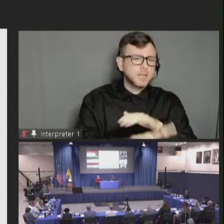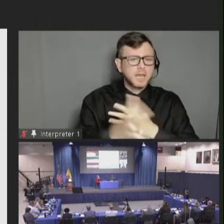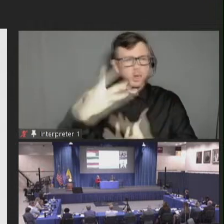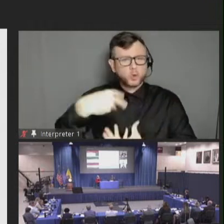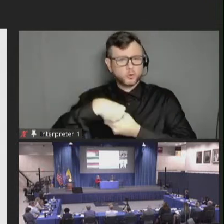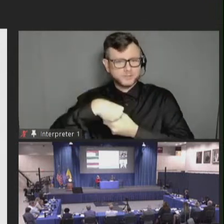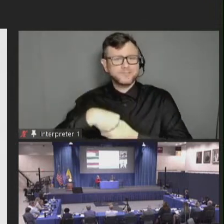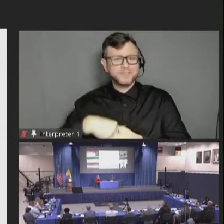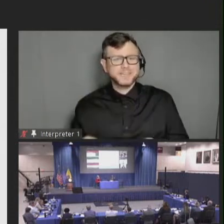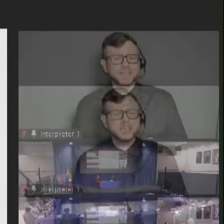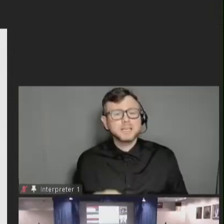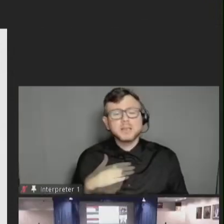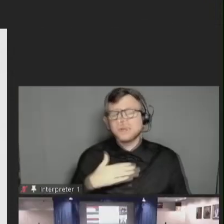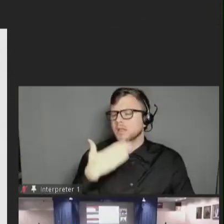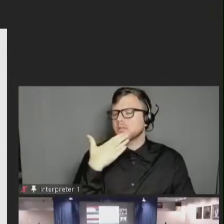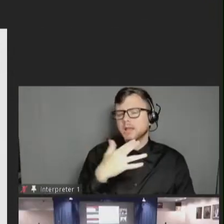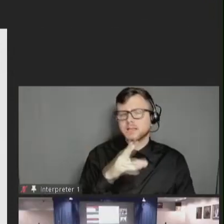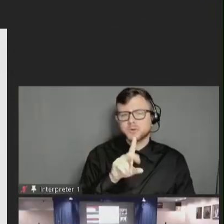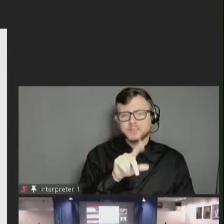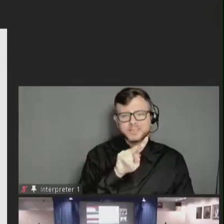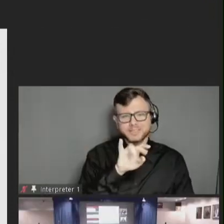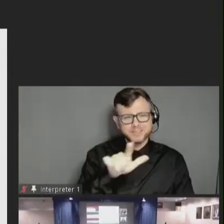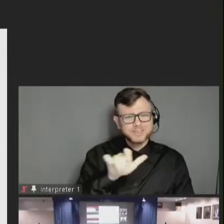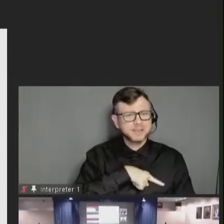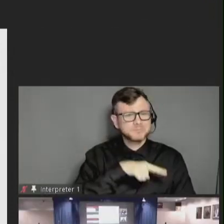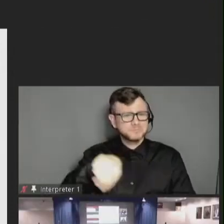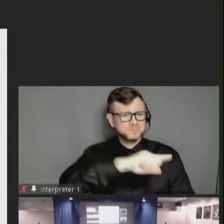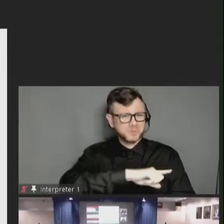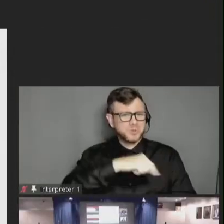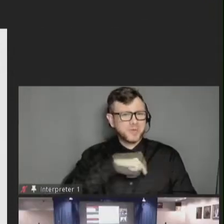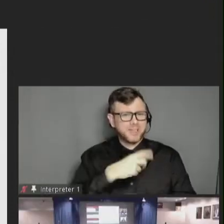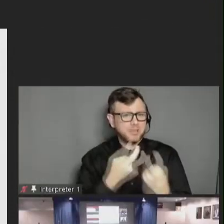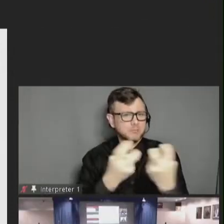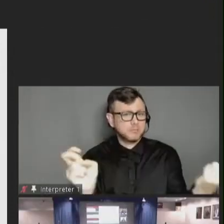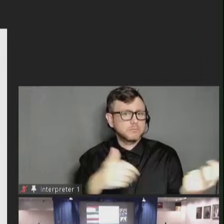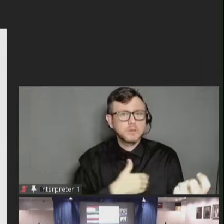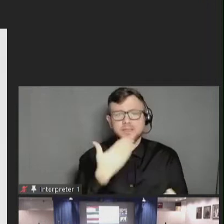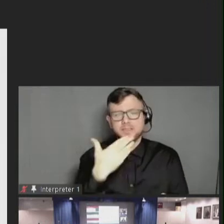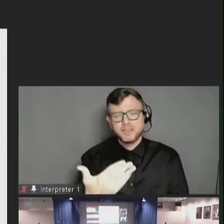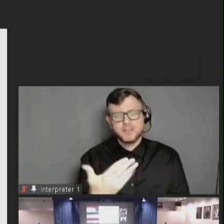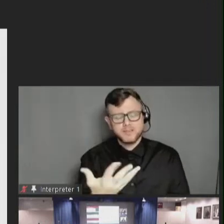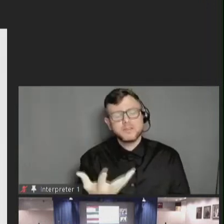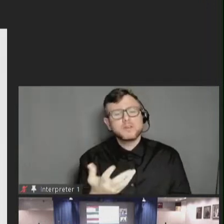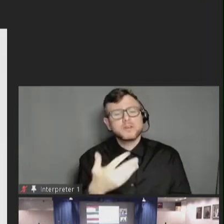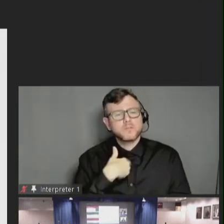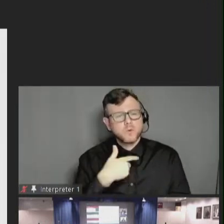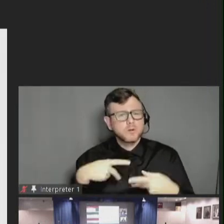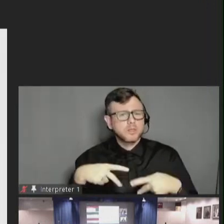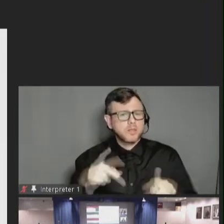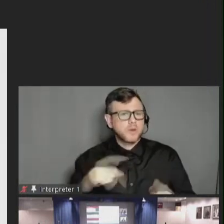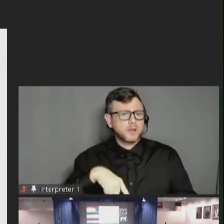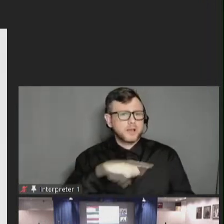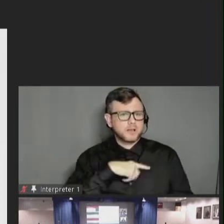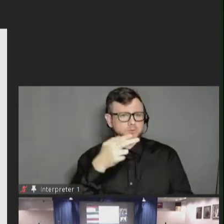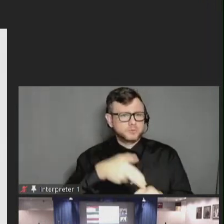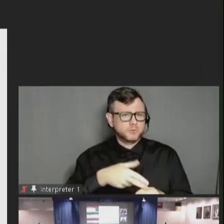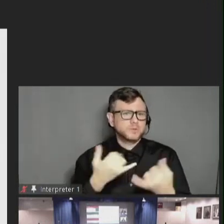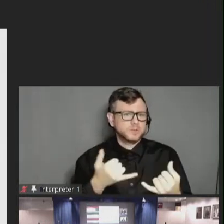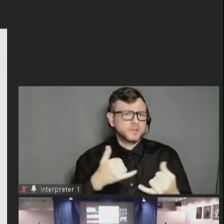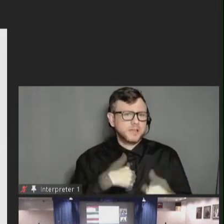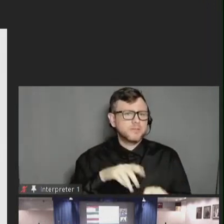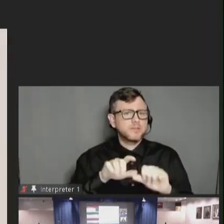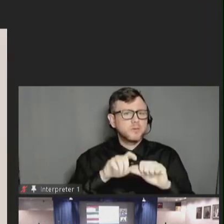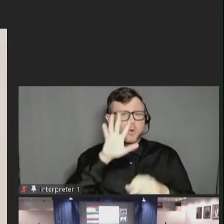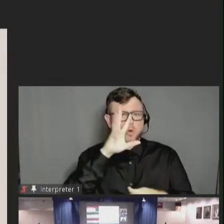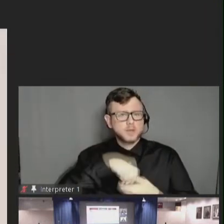Thank you, Danielle, and thank you to the panel and everyone for inviting the Autism Society today. Next